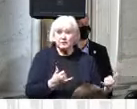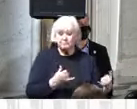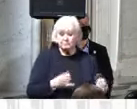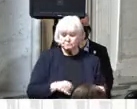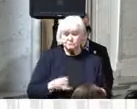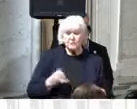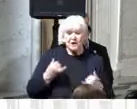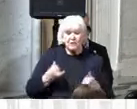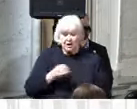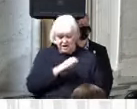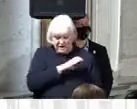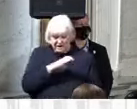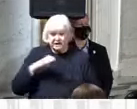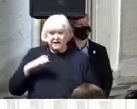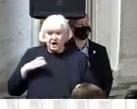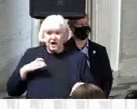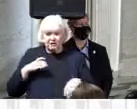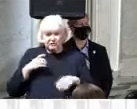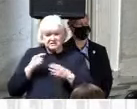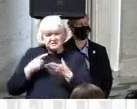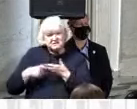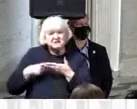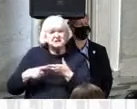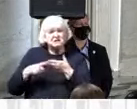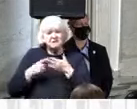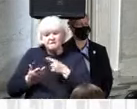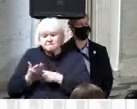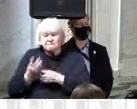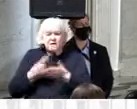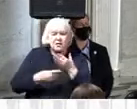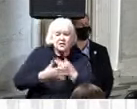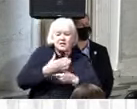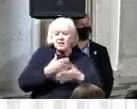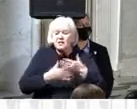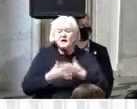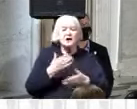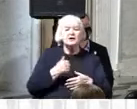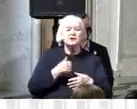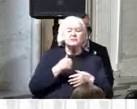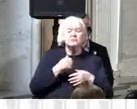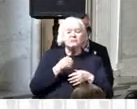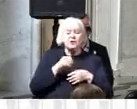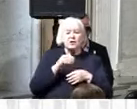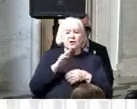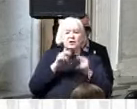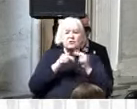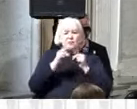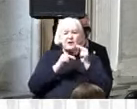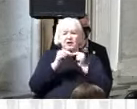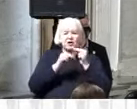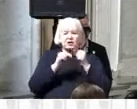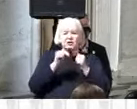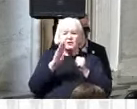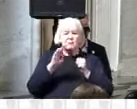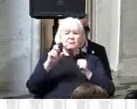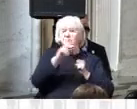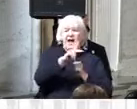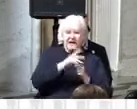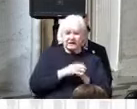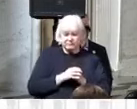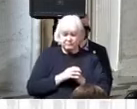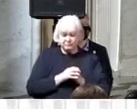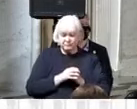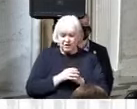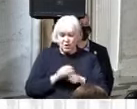our build back better agenda supporting and strengthening working families is one of our highest priorities